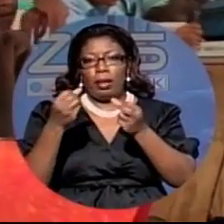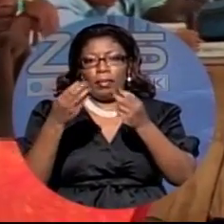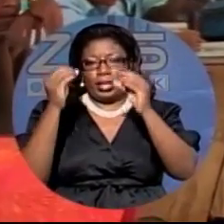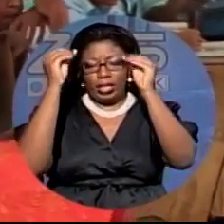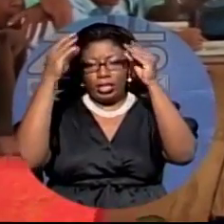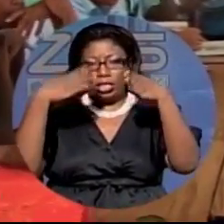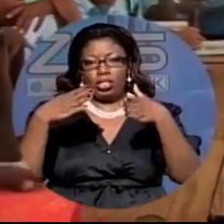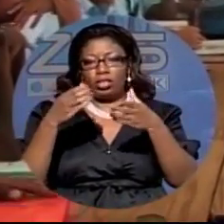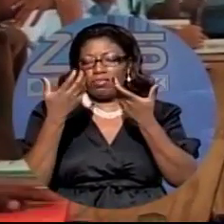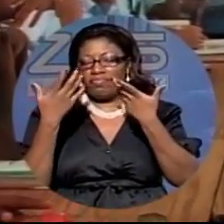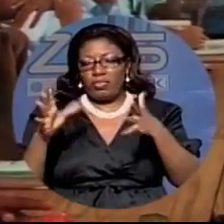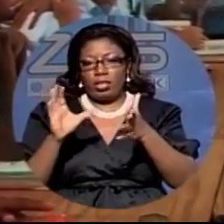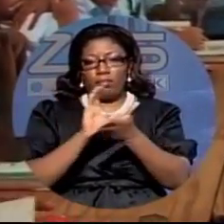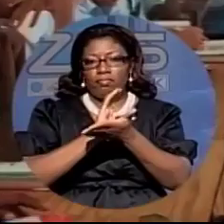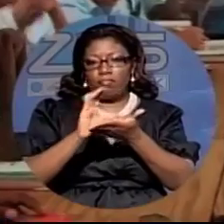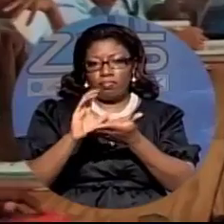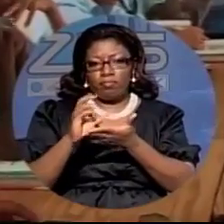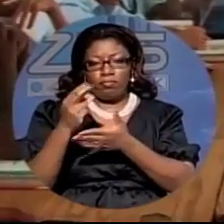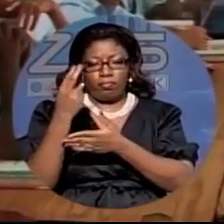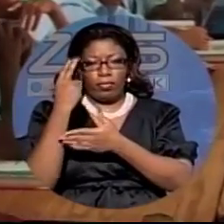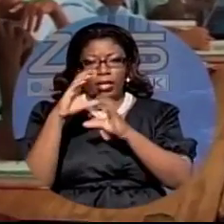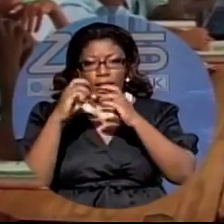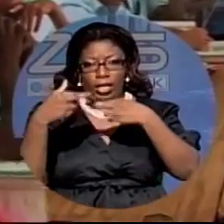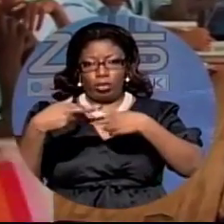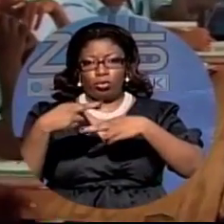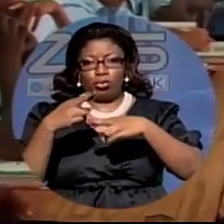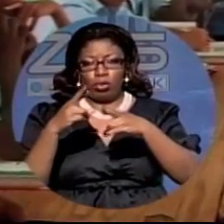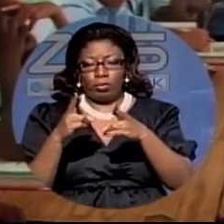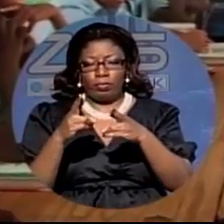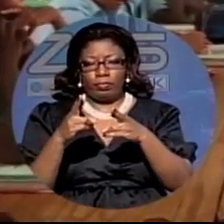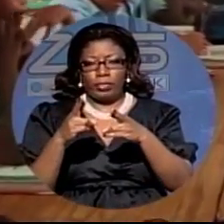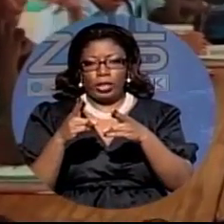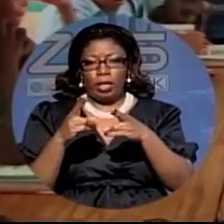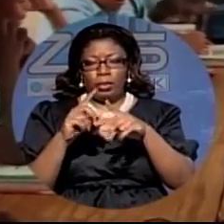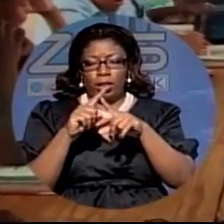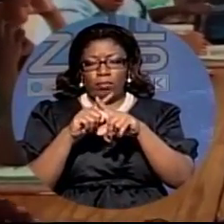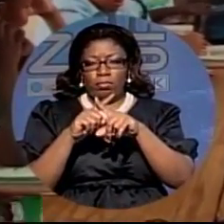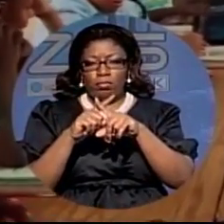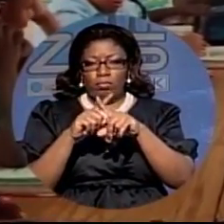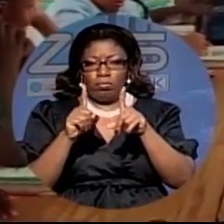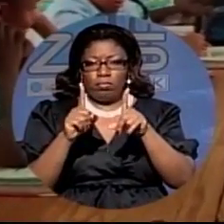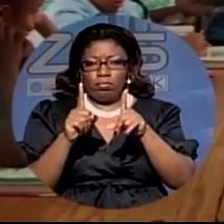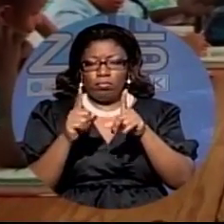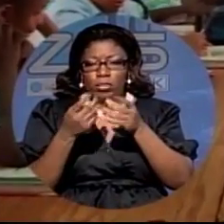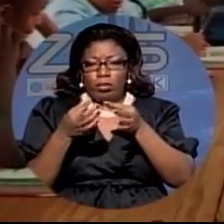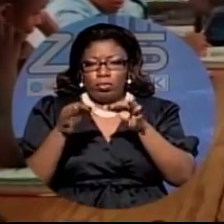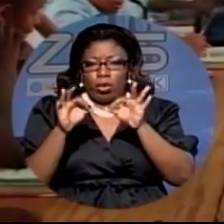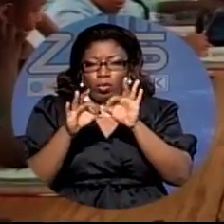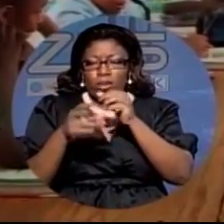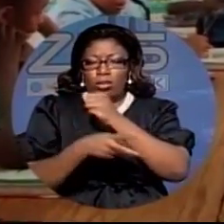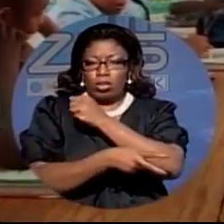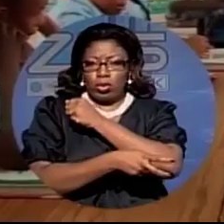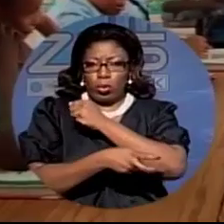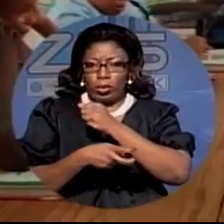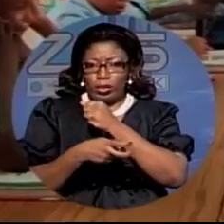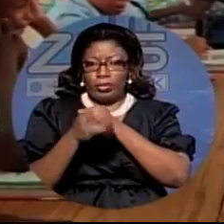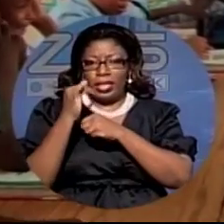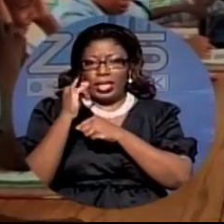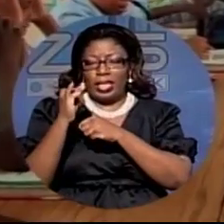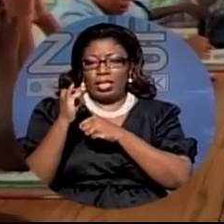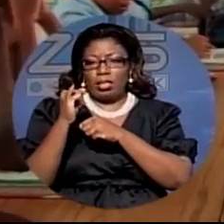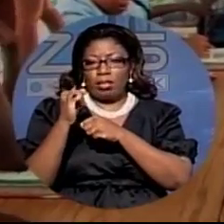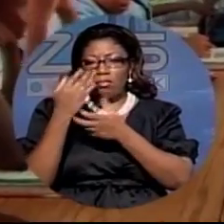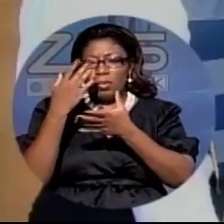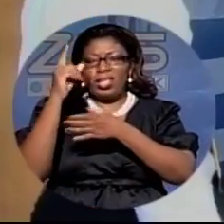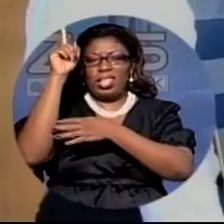those clean up already the most significant thing i believe that was stolen would have been a fan